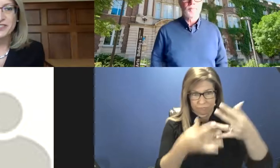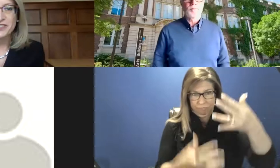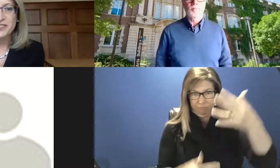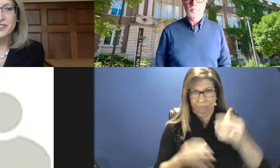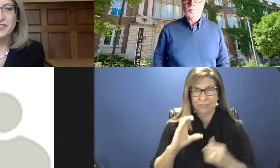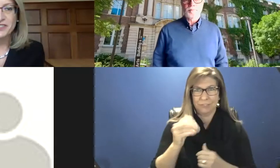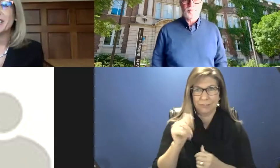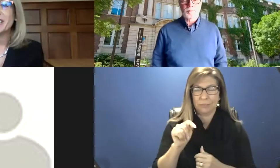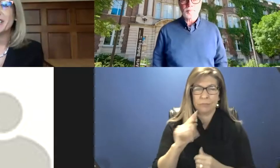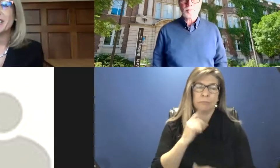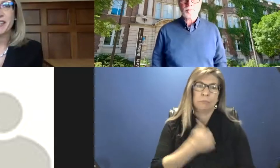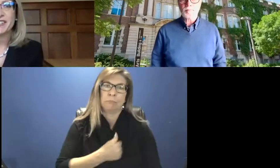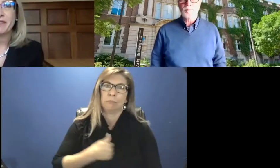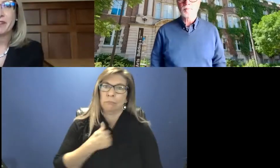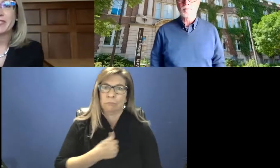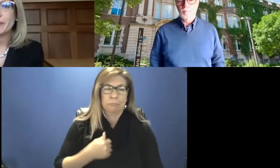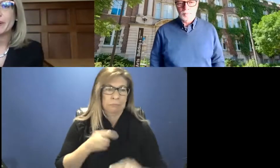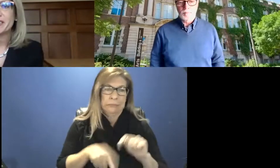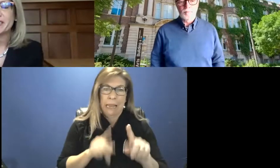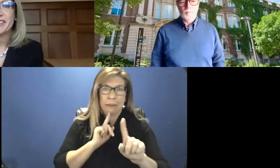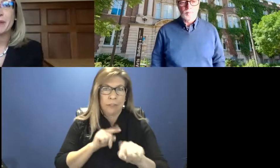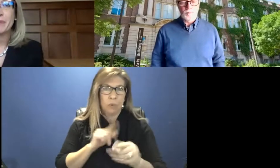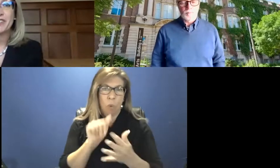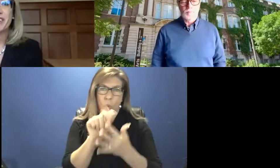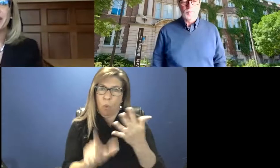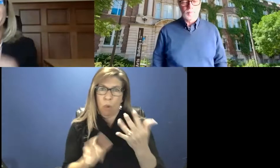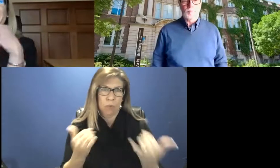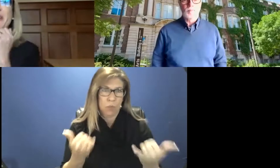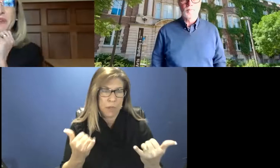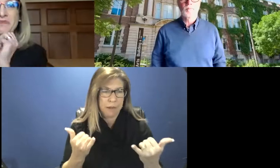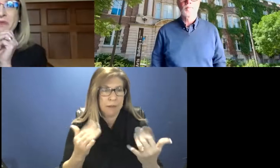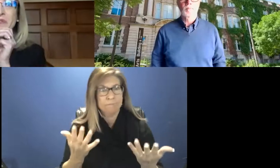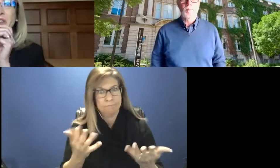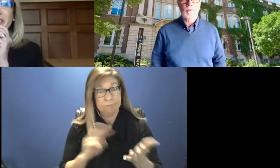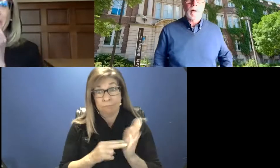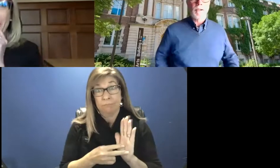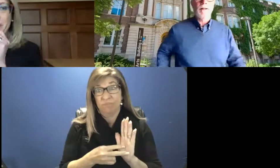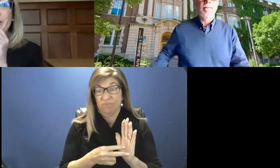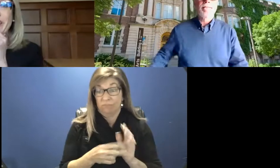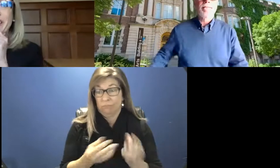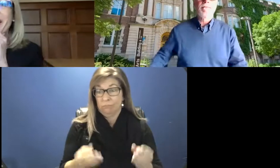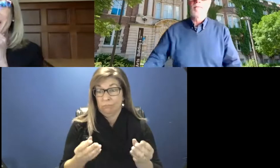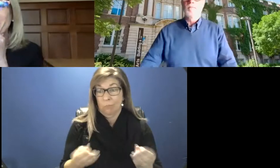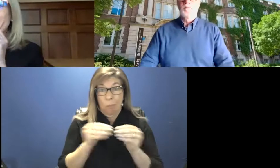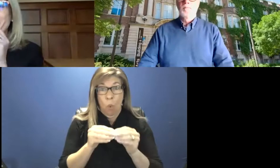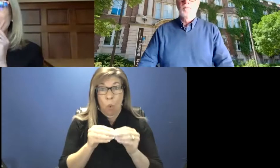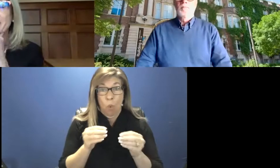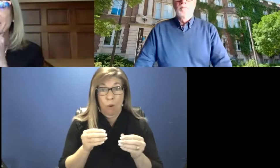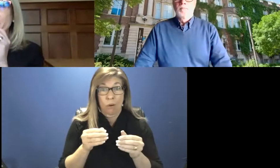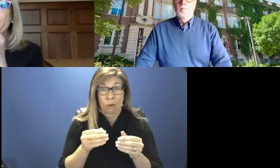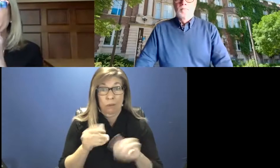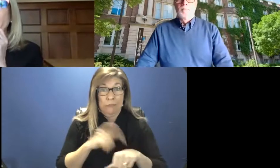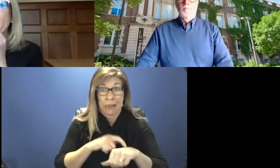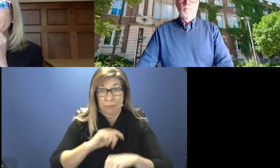in advance that I will not be able to get to everyone's question today, which suggests that we probably need another opportunity in the not too distant